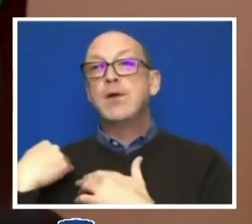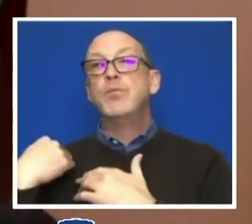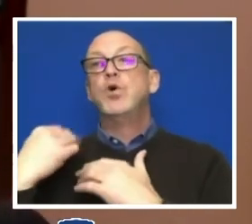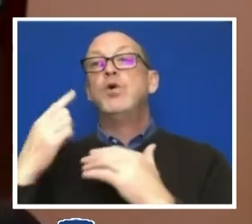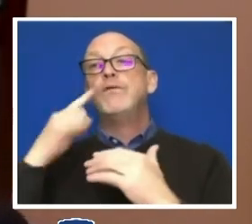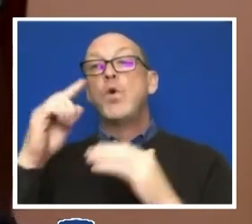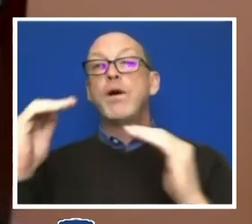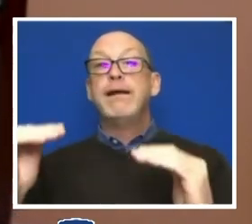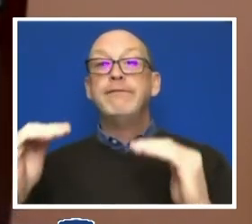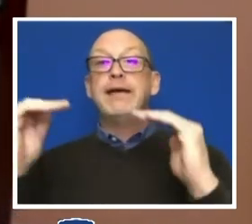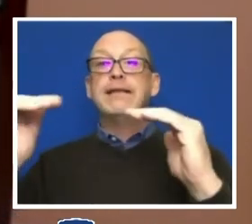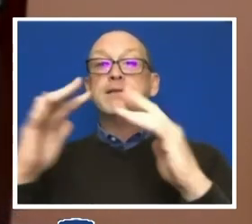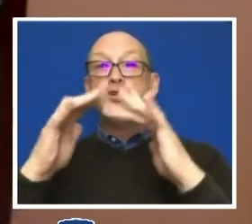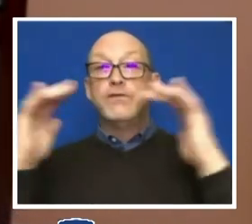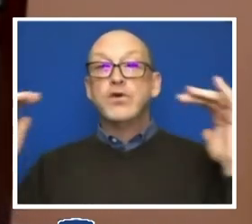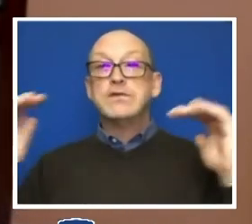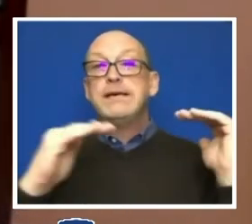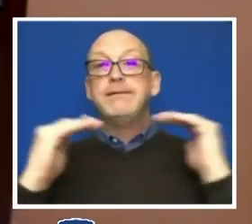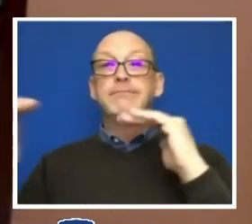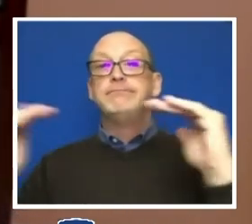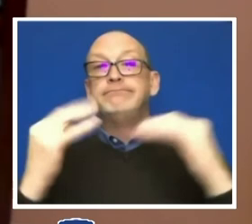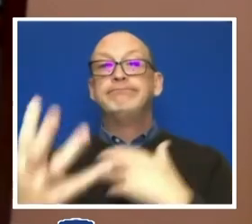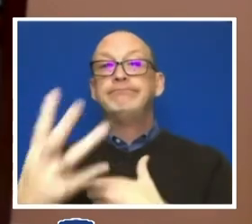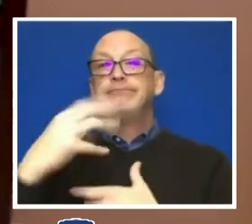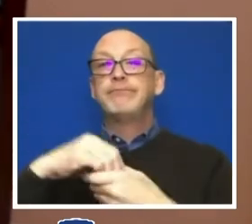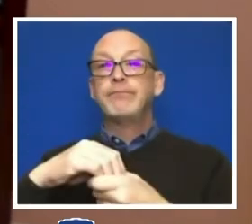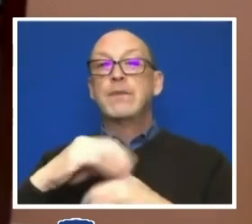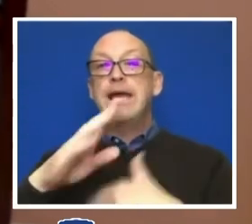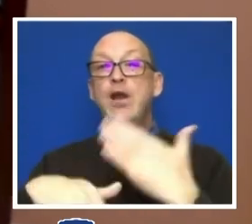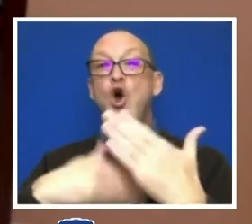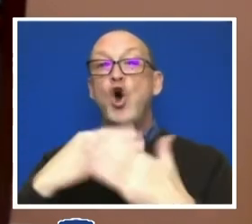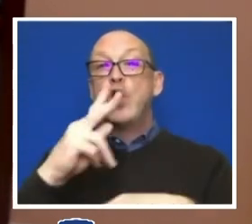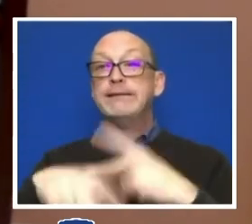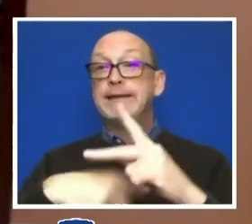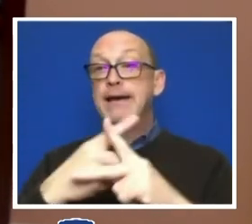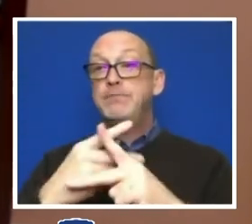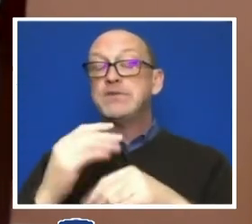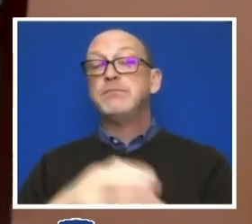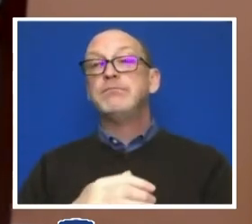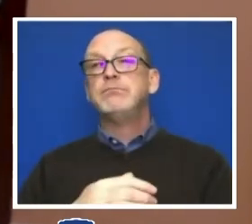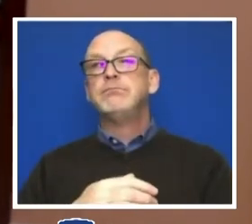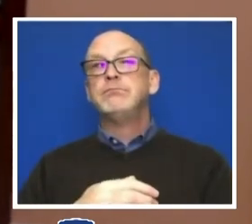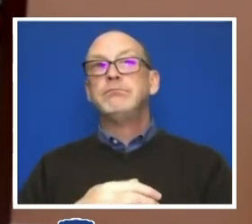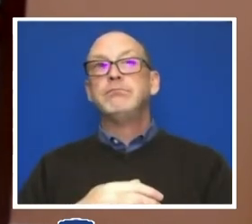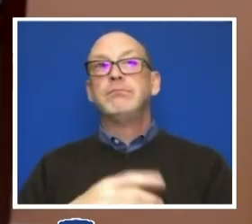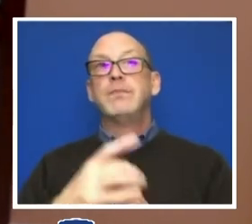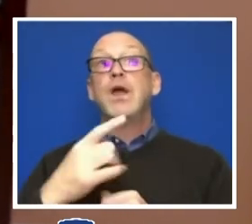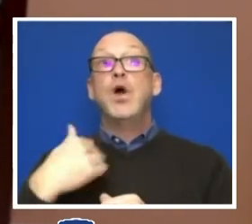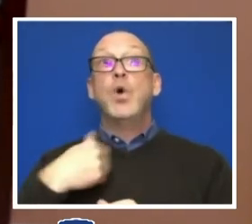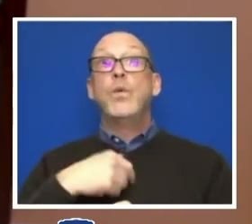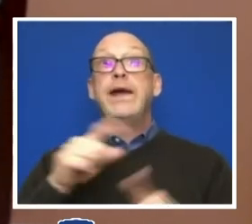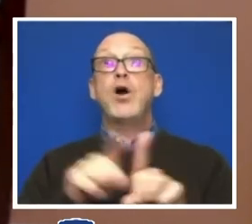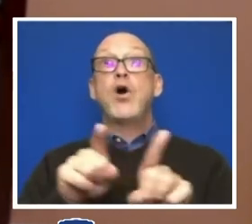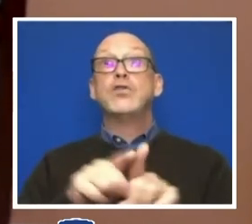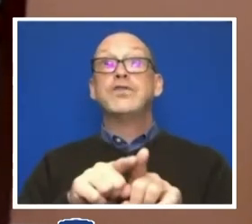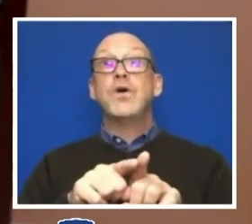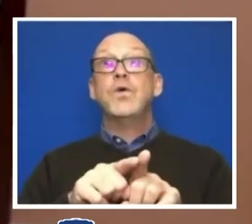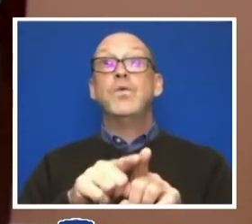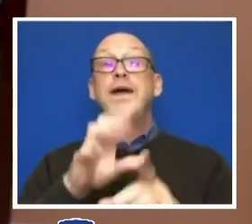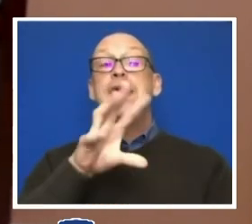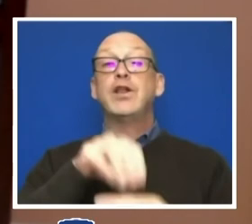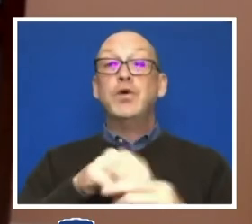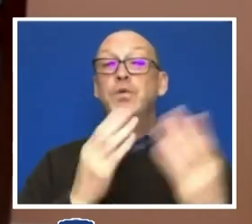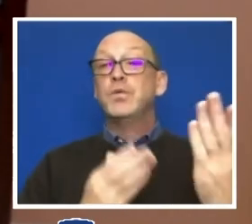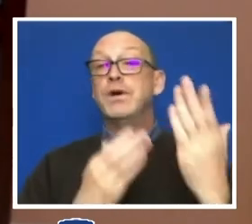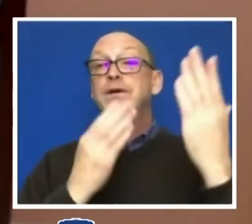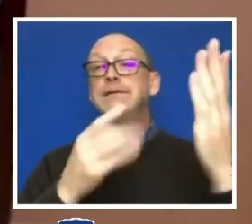diversity, equity and inclusion in all forms. To do this, we also did include and recommend a